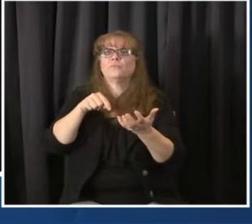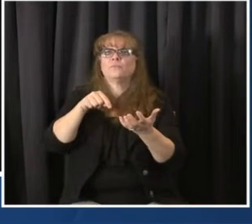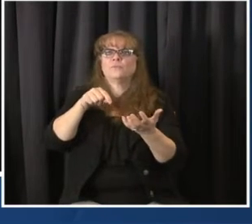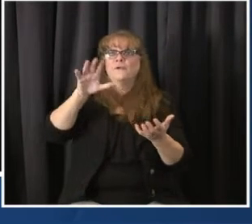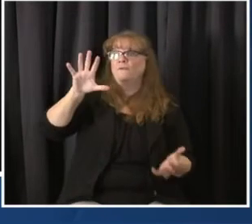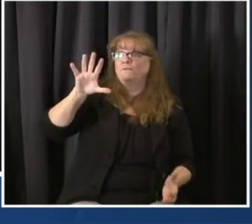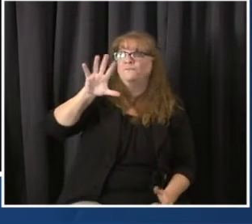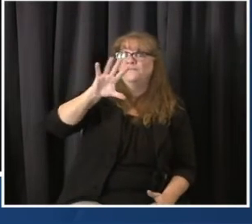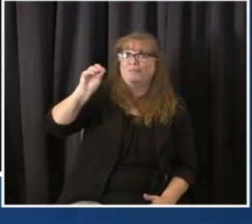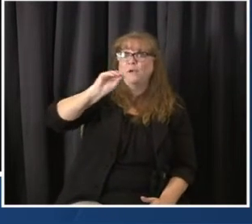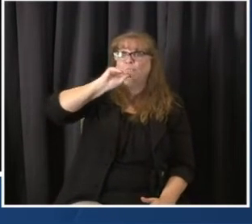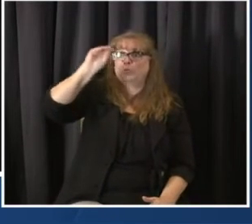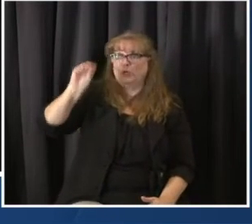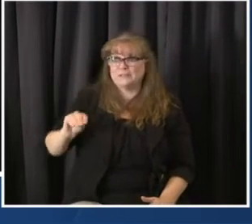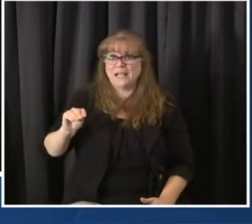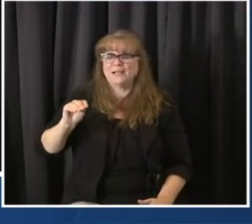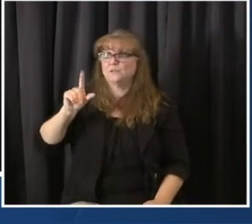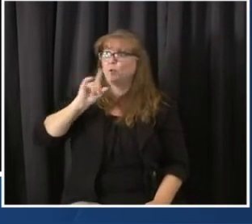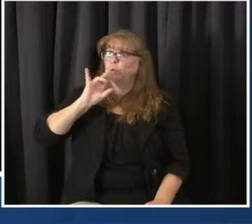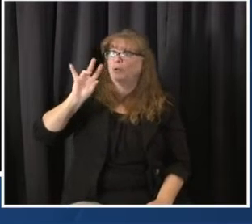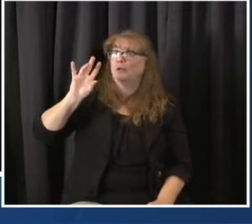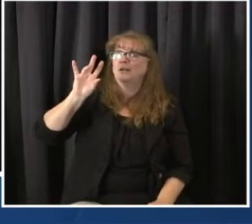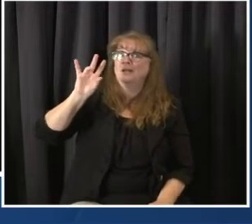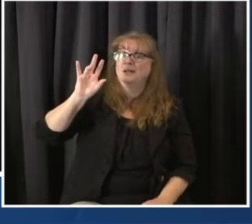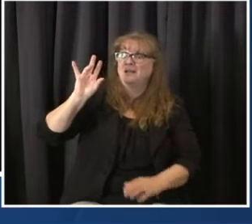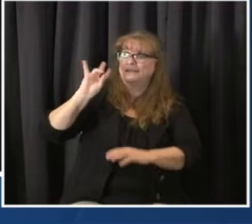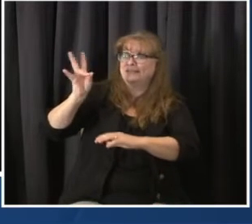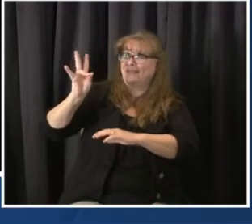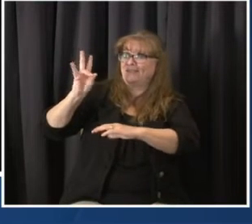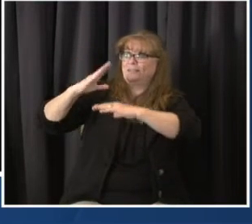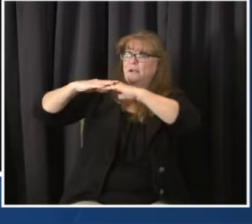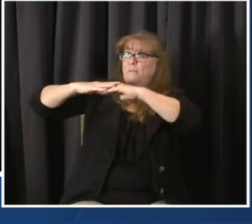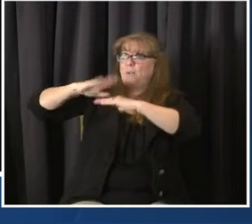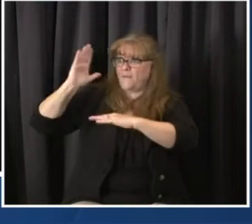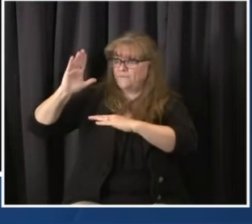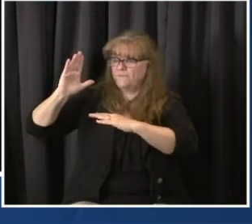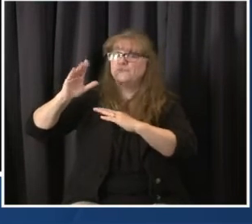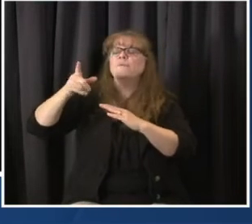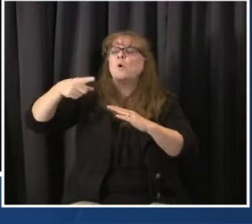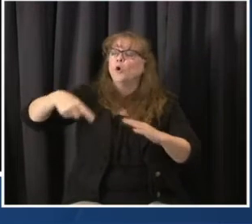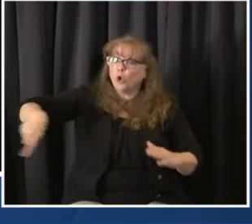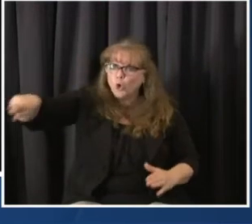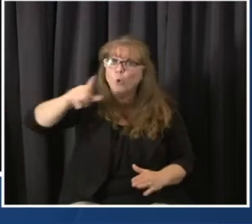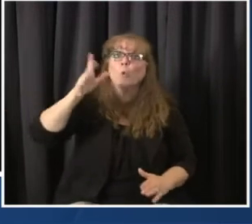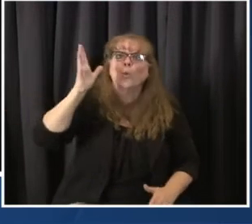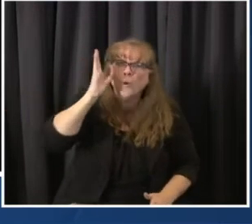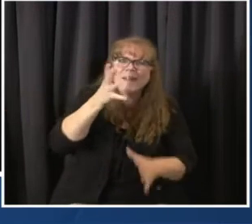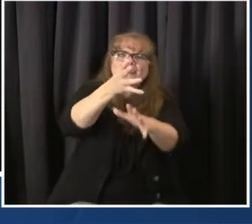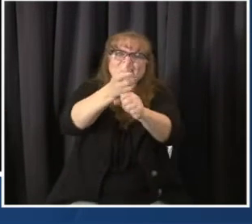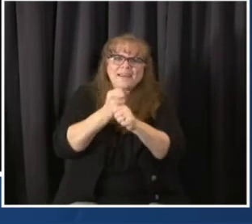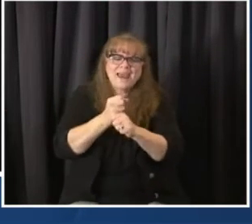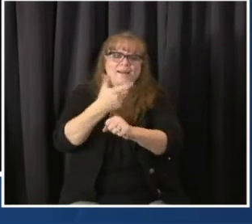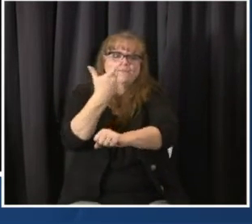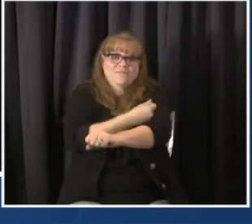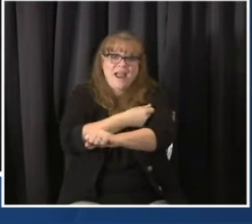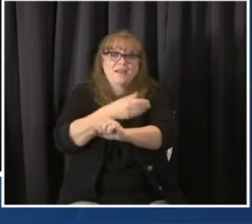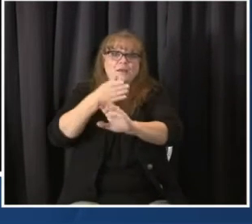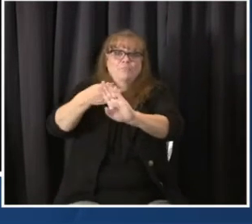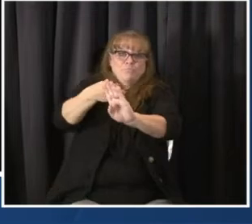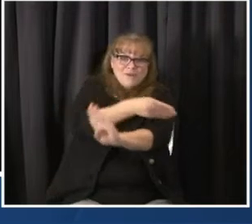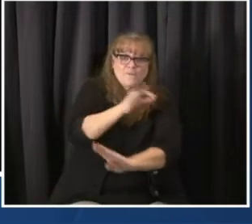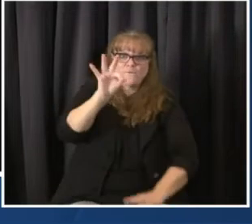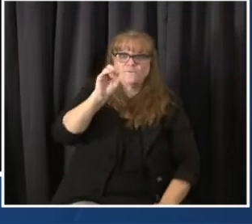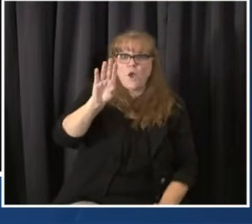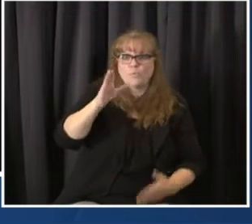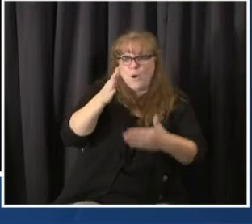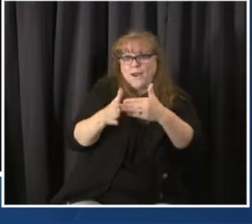70,000 vaccines a week between Moderna and Pfizer. A couple opportunities for upside there. One is approval of a new drug